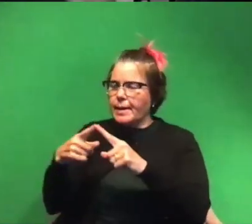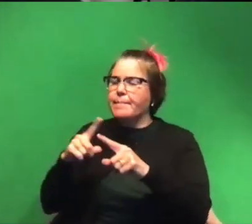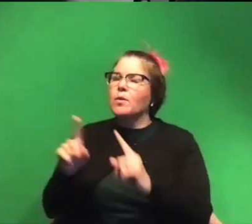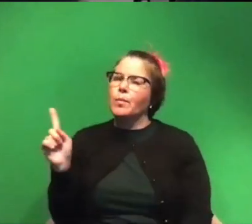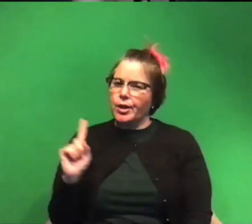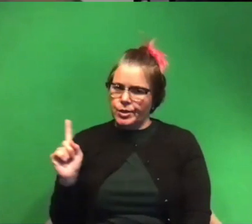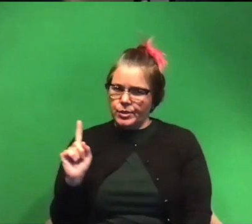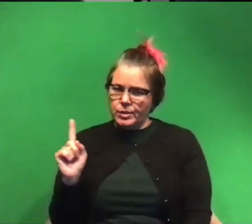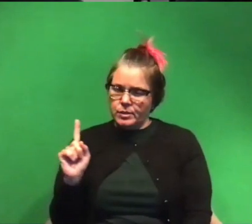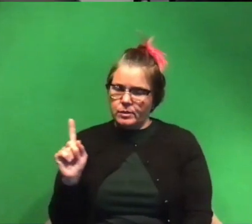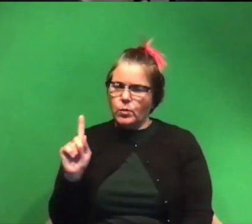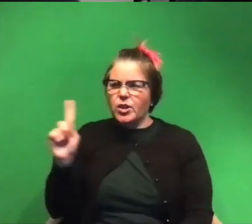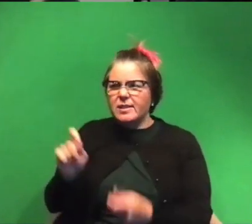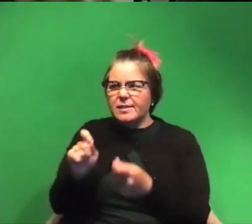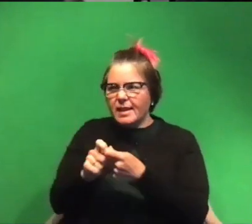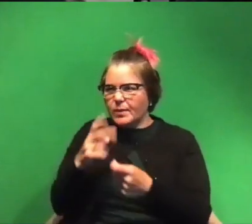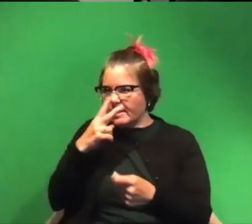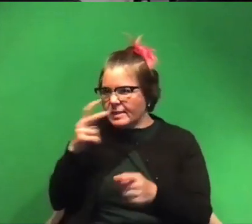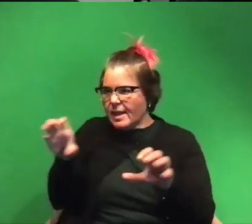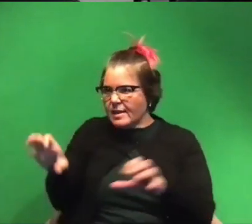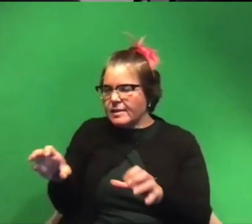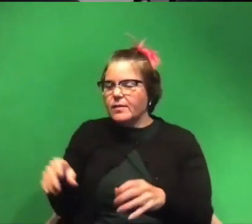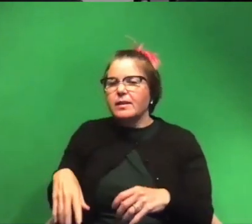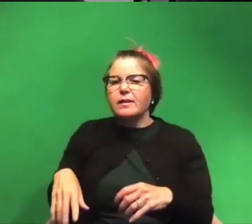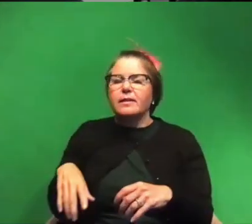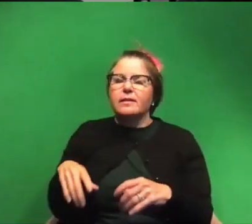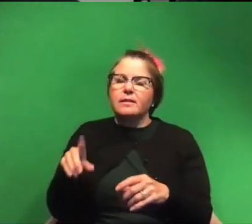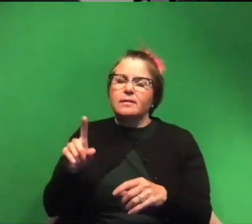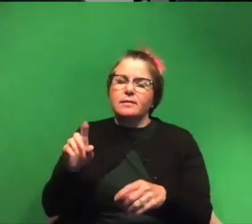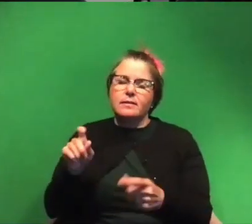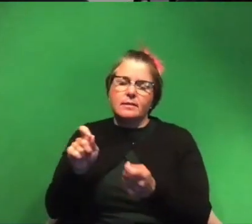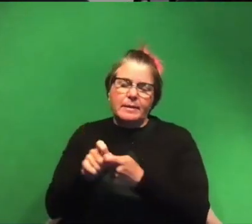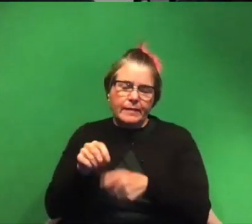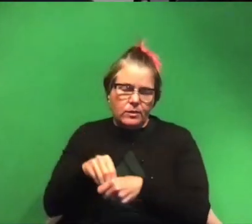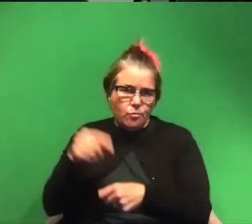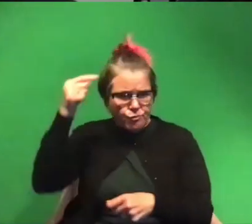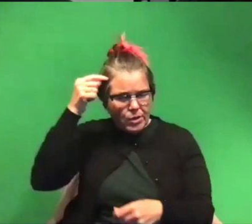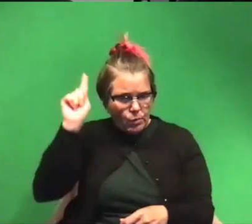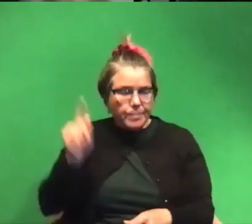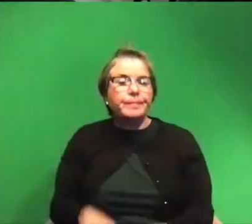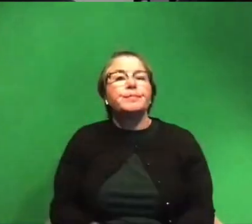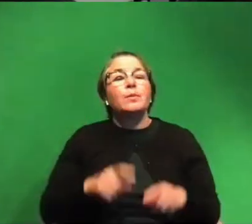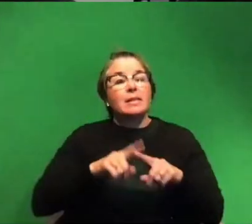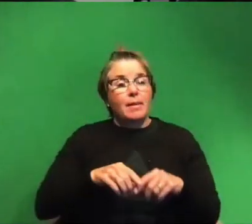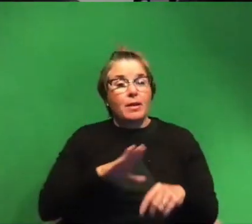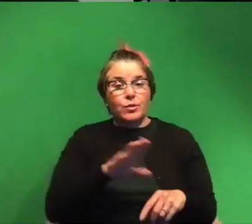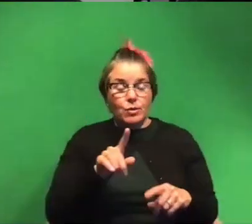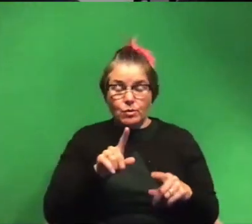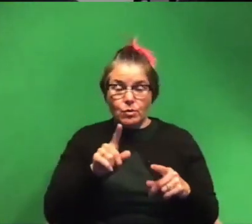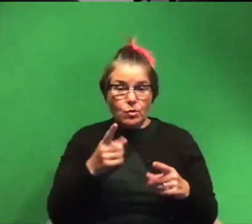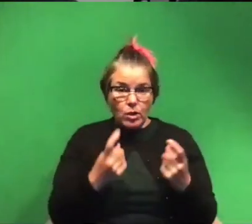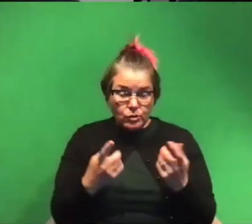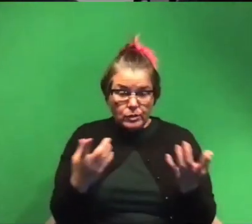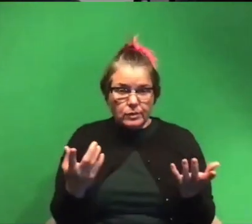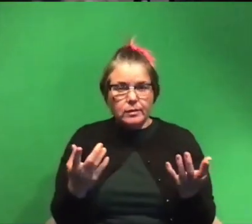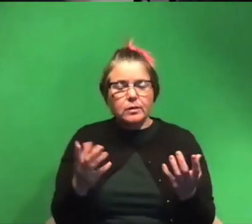happening so where exactly are we seeing this activity so on and so forth in the brain um and so depending on what kind of questions you're asking you'd